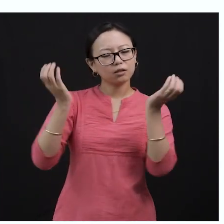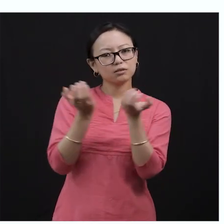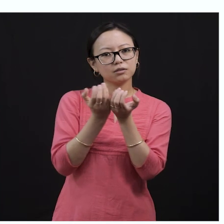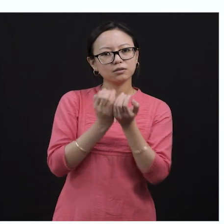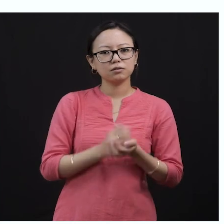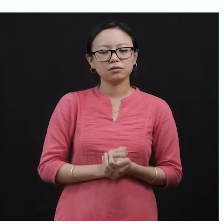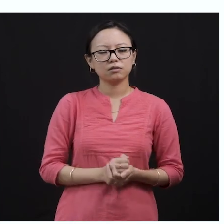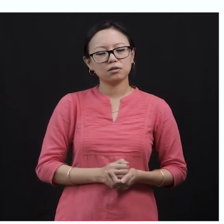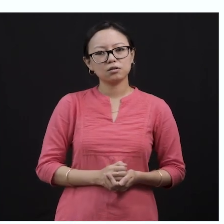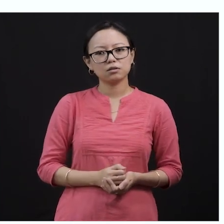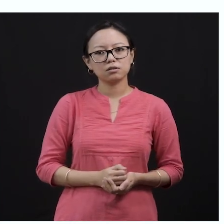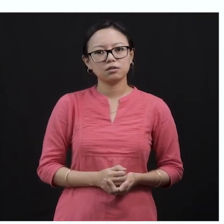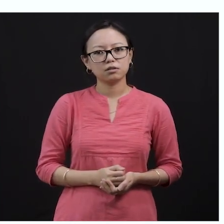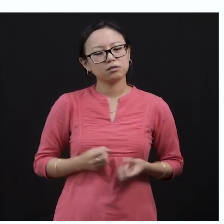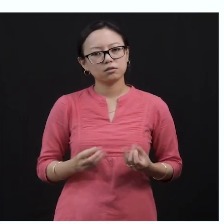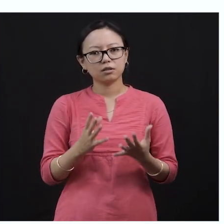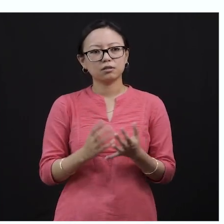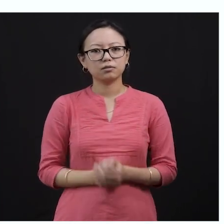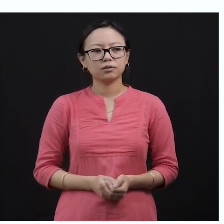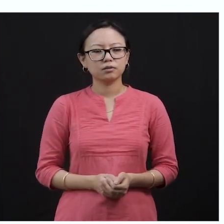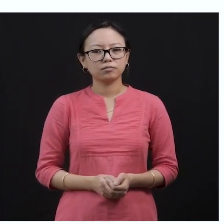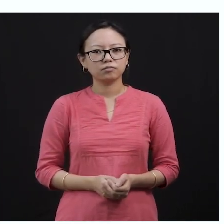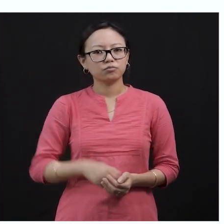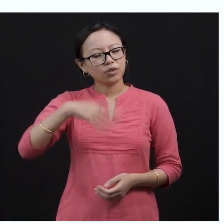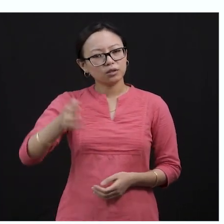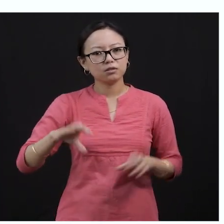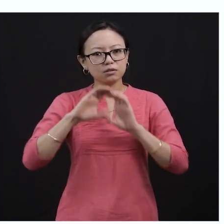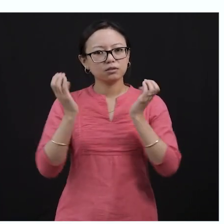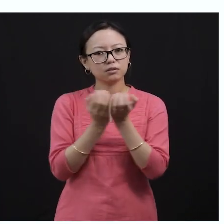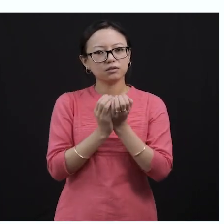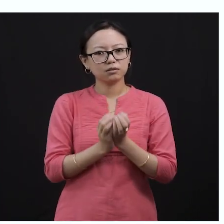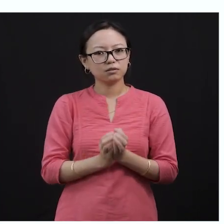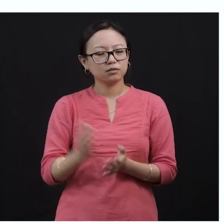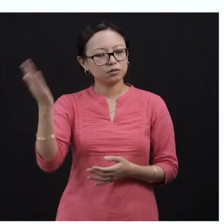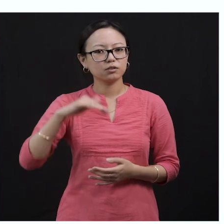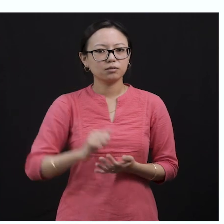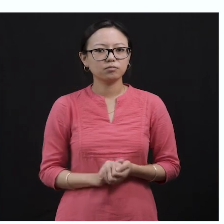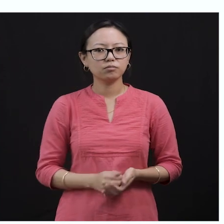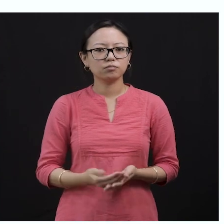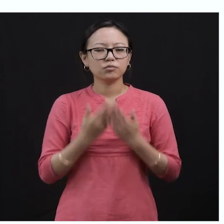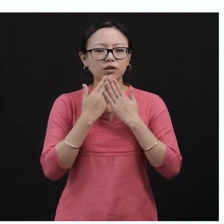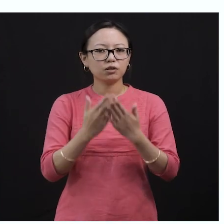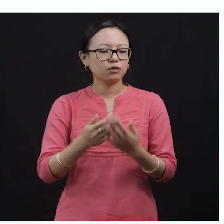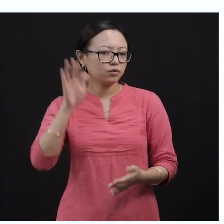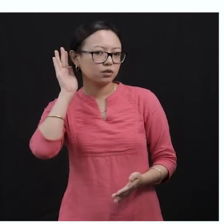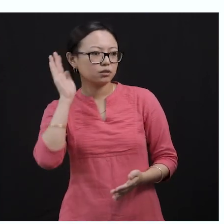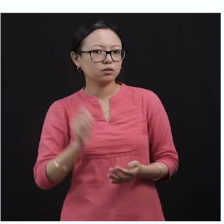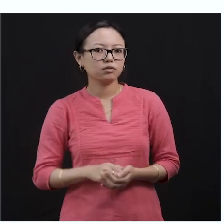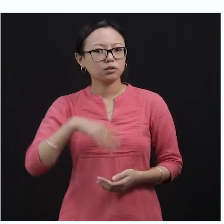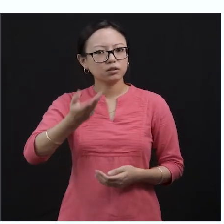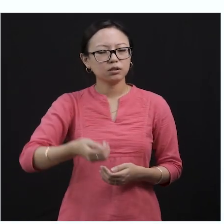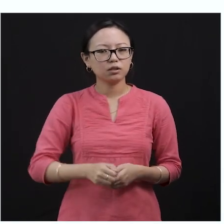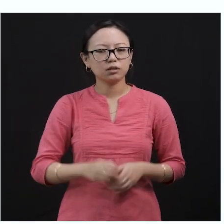about the story, you have to attend our next class. Okay, so be there next class. Thank you so much for listening to this explanation. We will continue